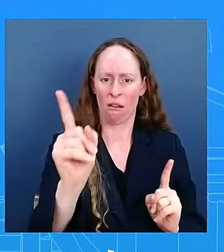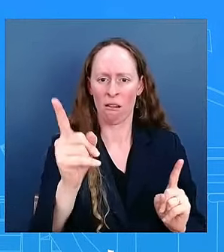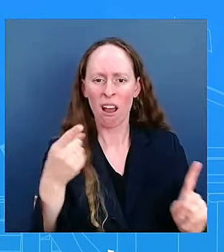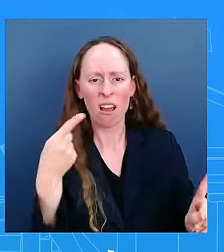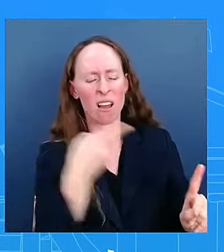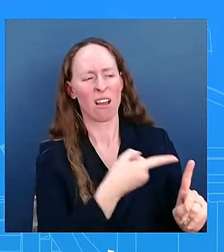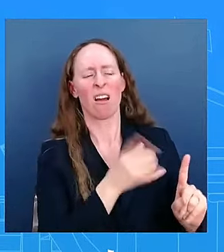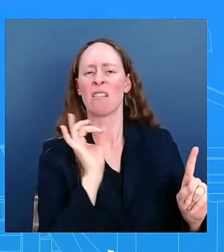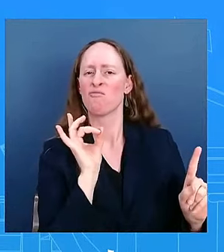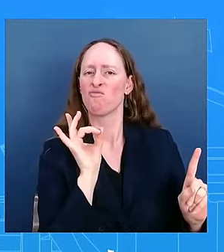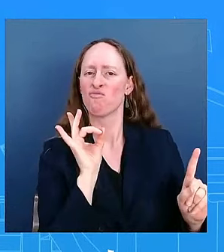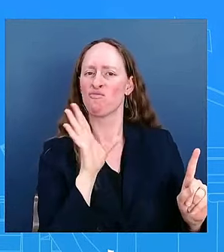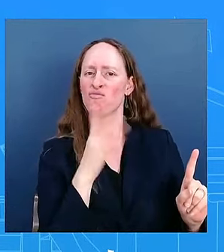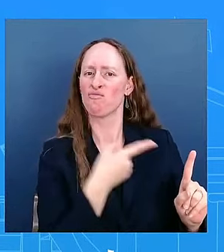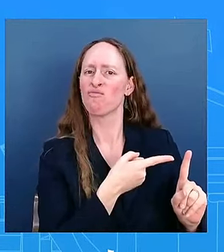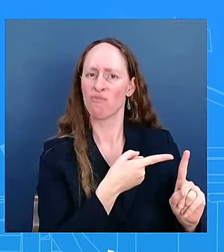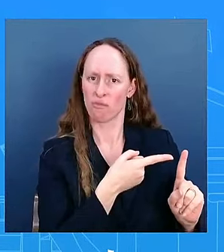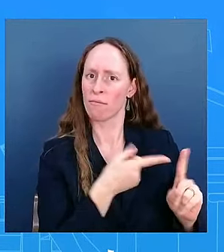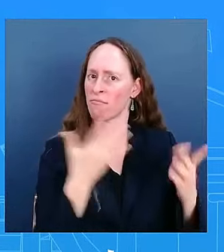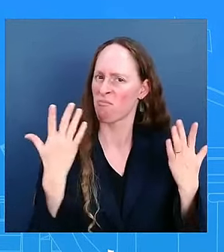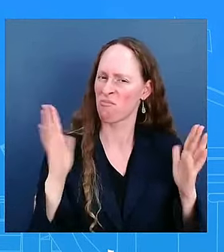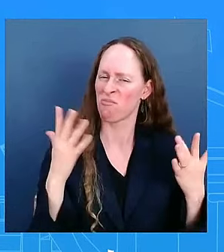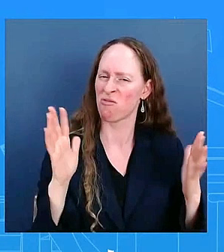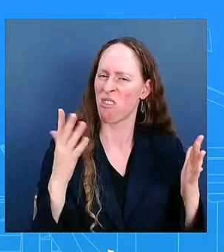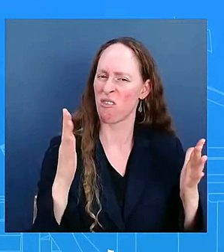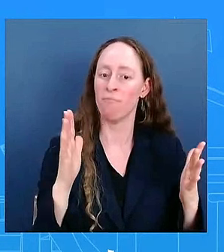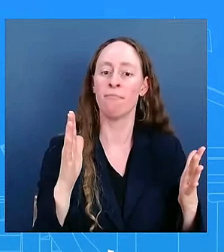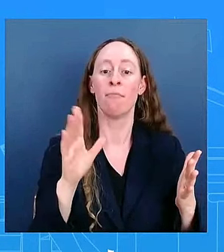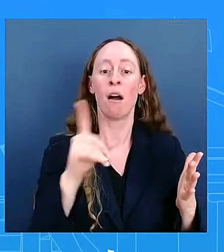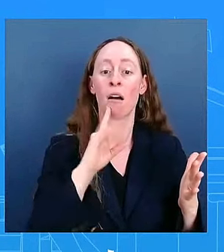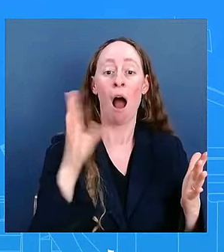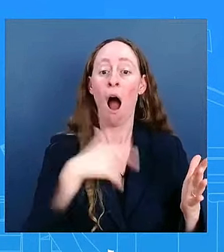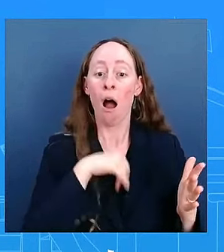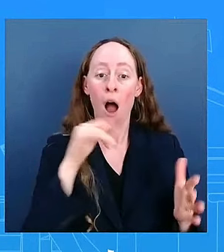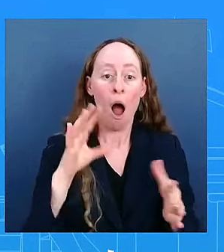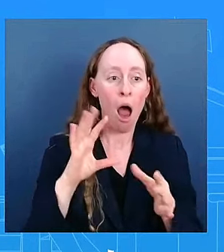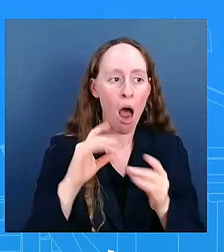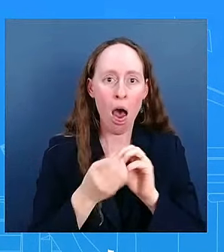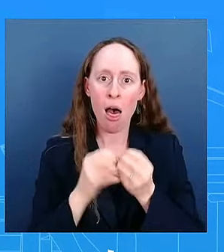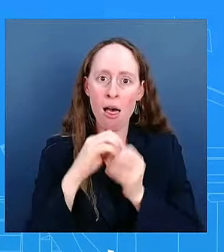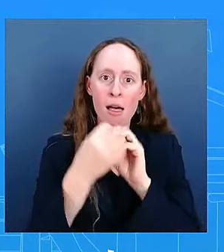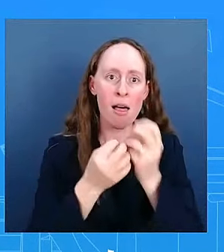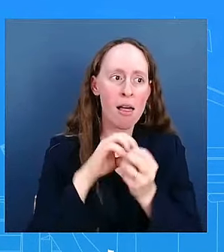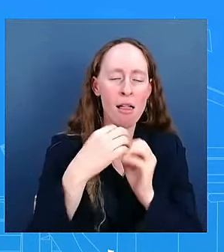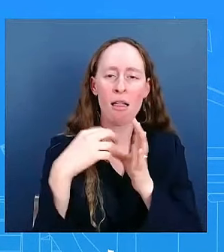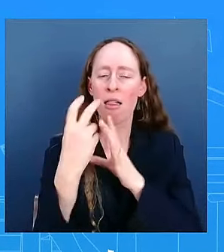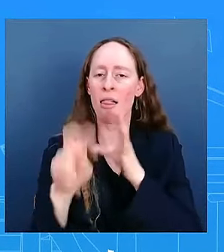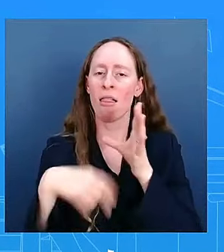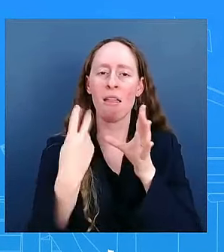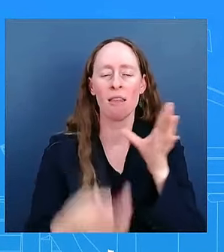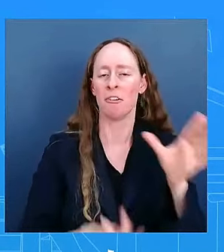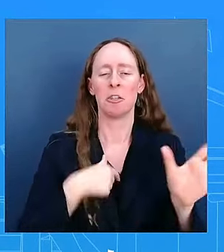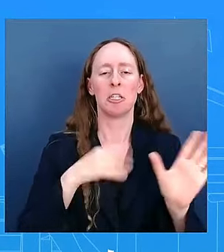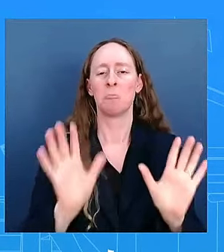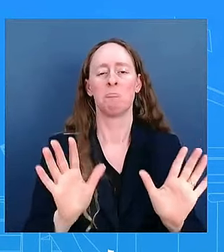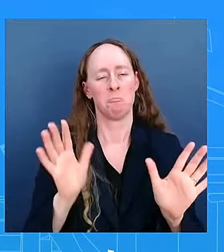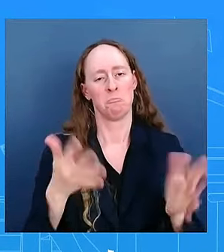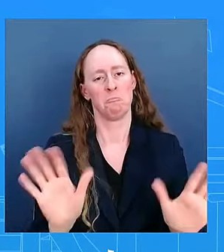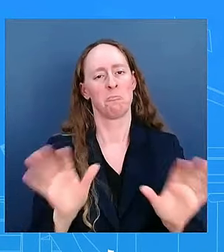going to get into specifics here and just leave it as that. I think what's important for the American people